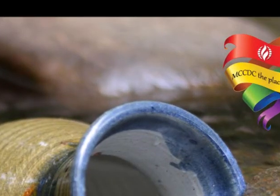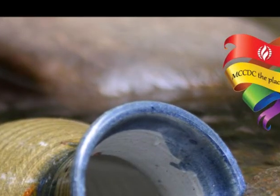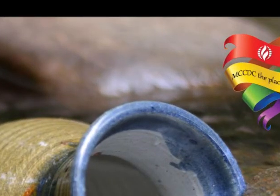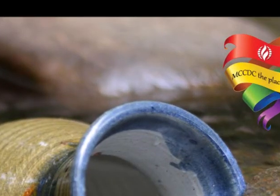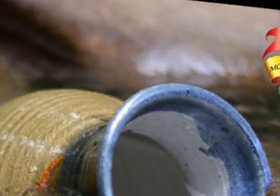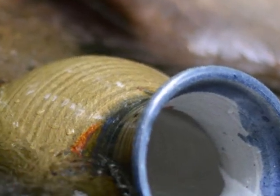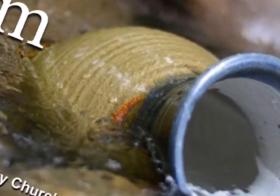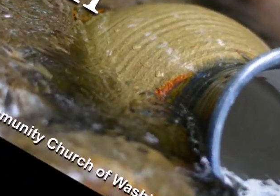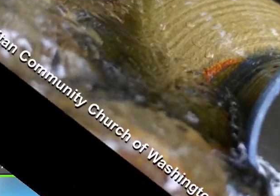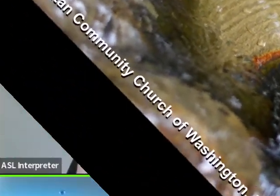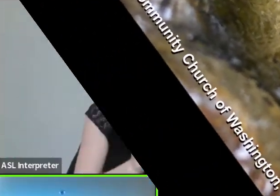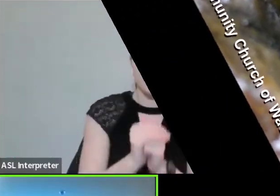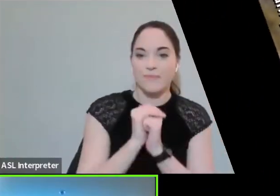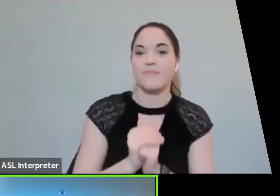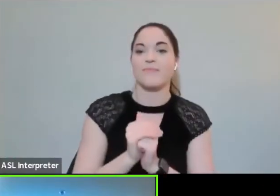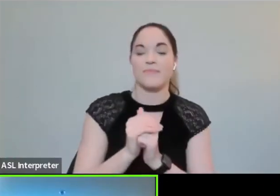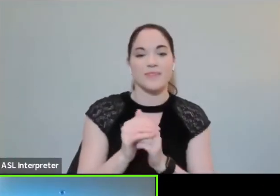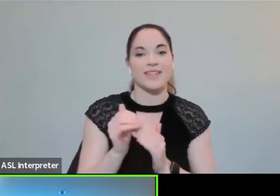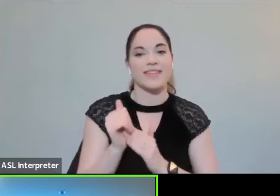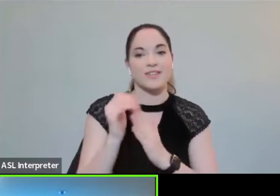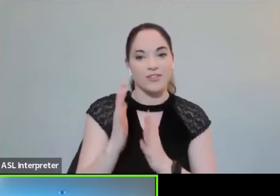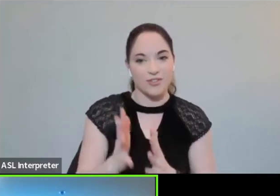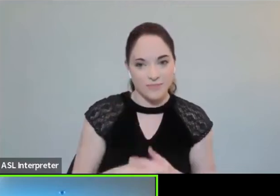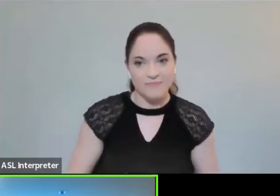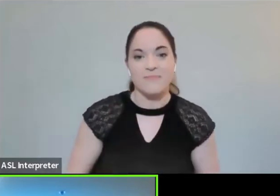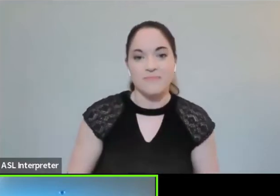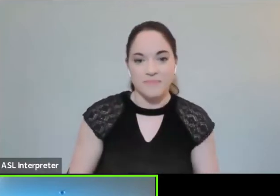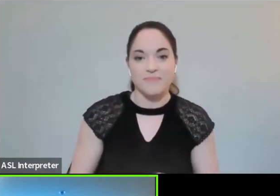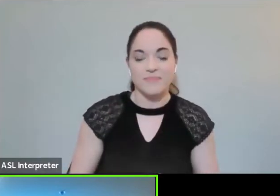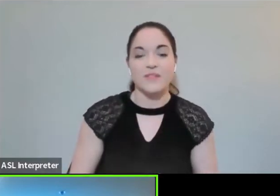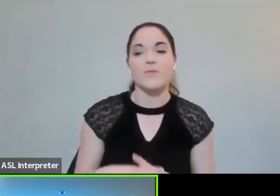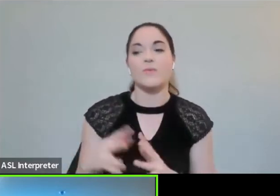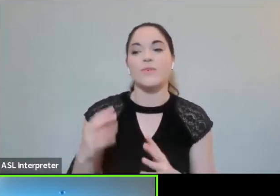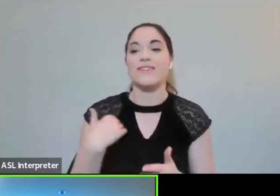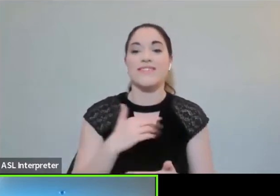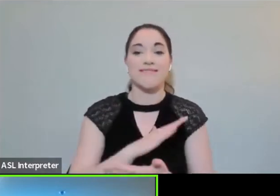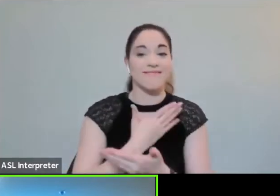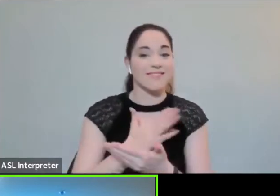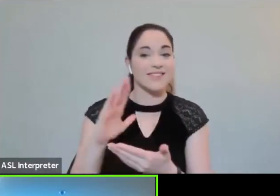All Are Thirsty All